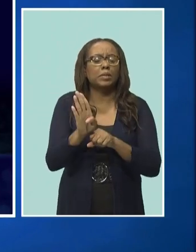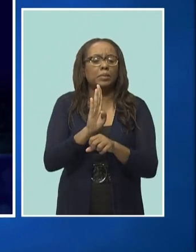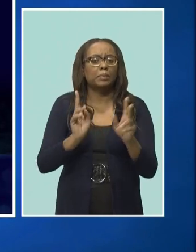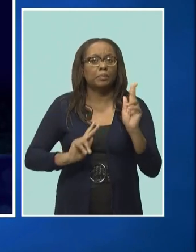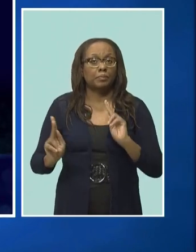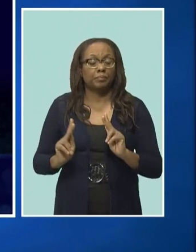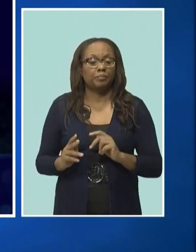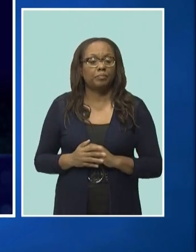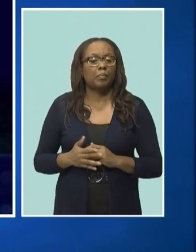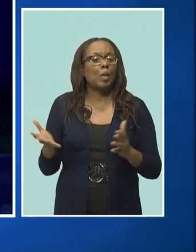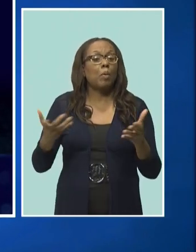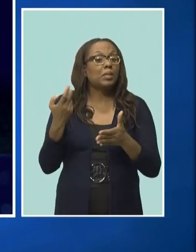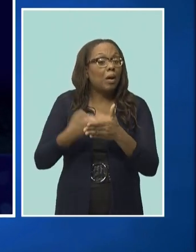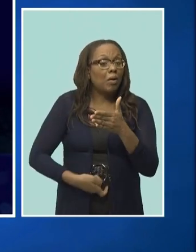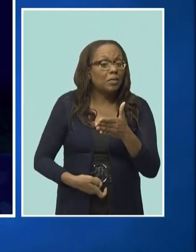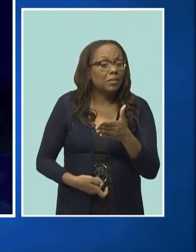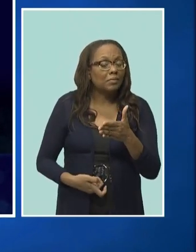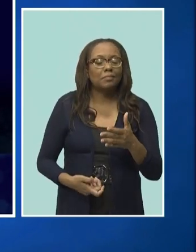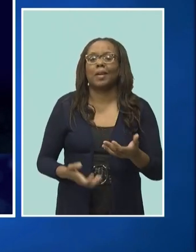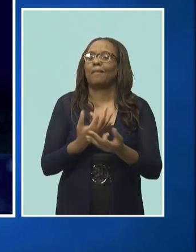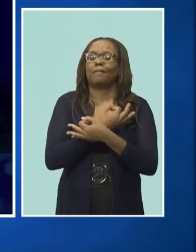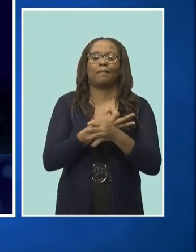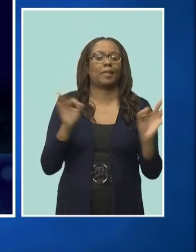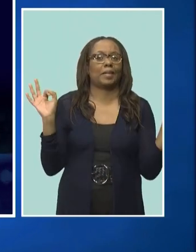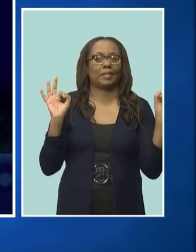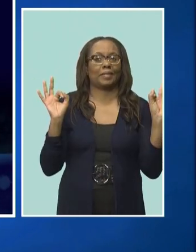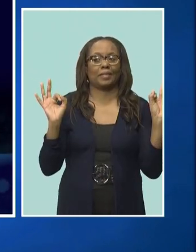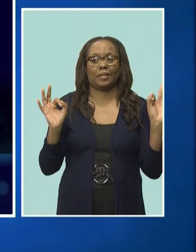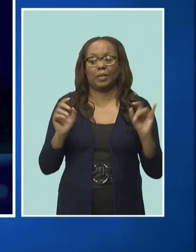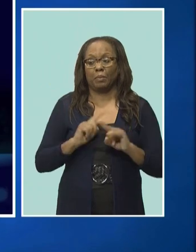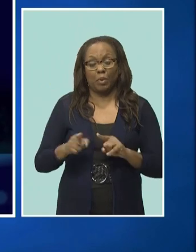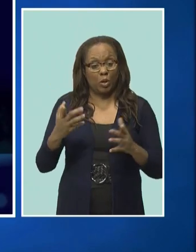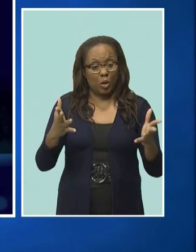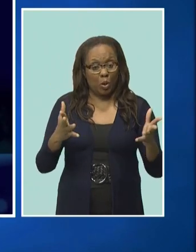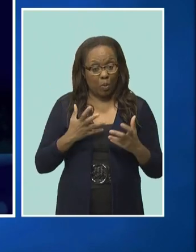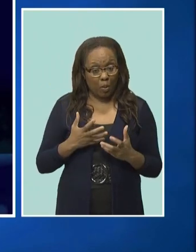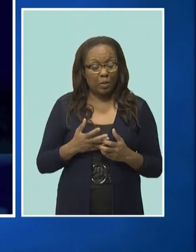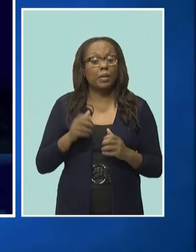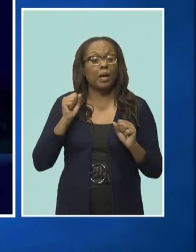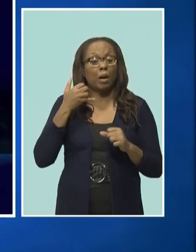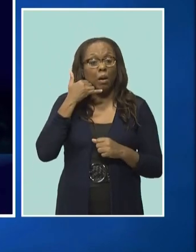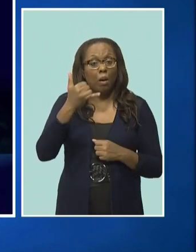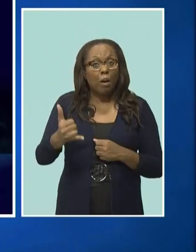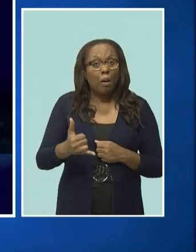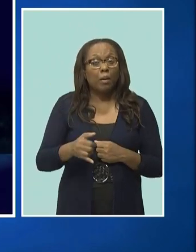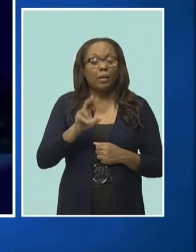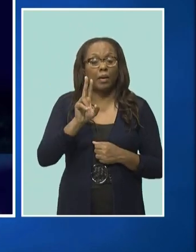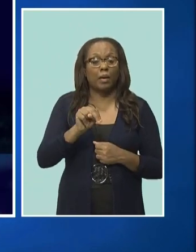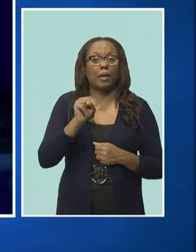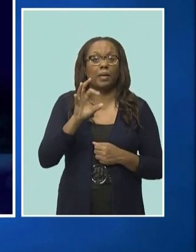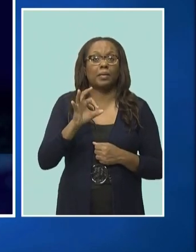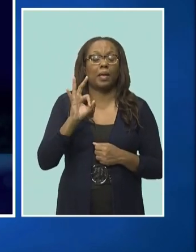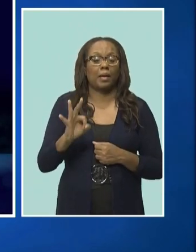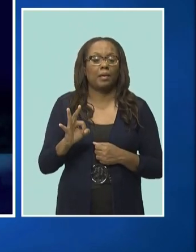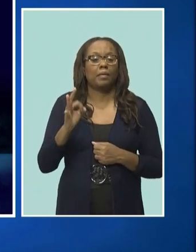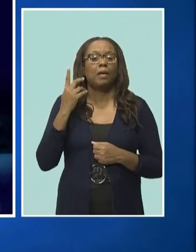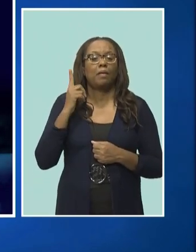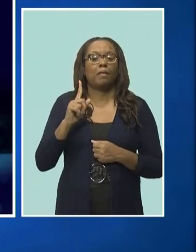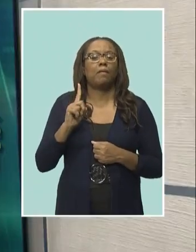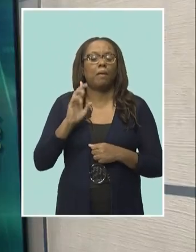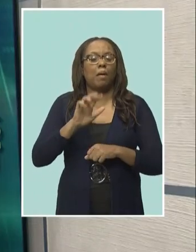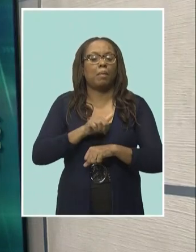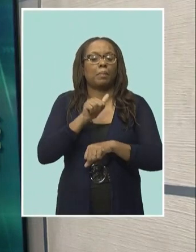Admission to the event is free however interested persons should call the NCF at 417-6610 to book their spot.